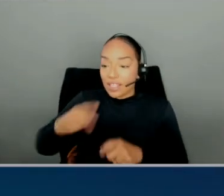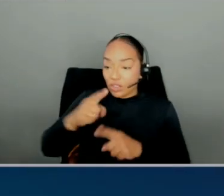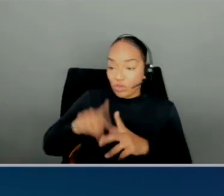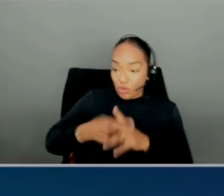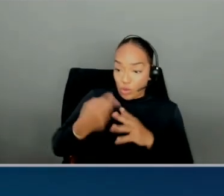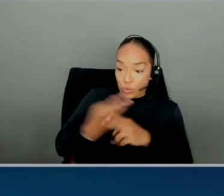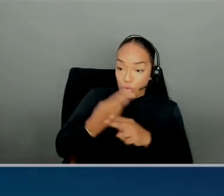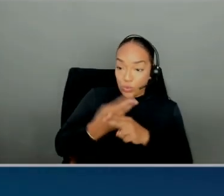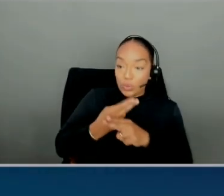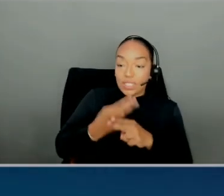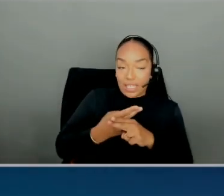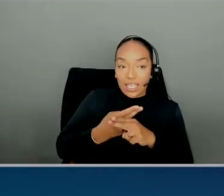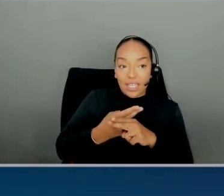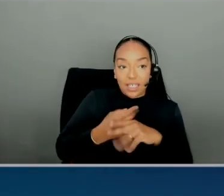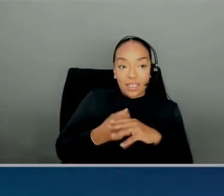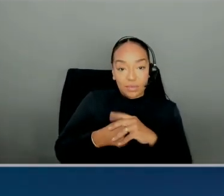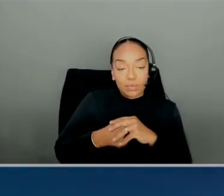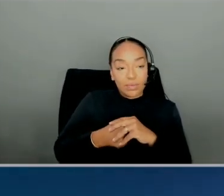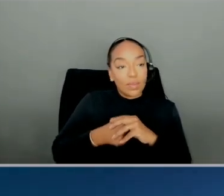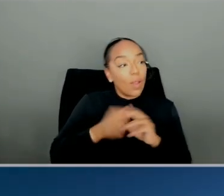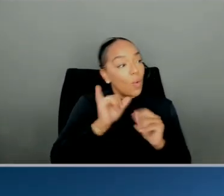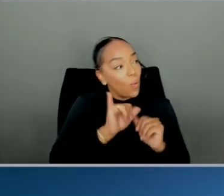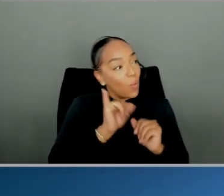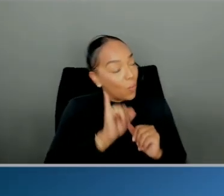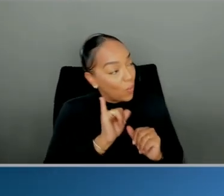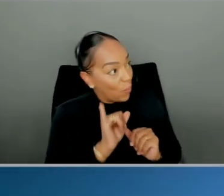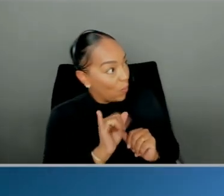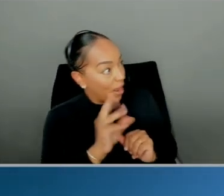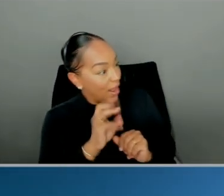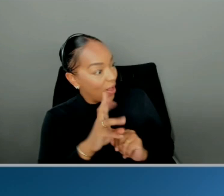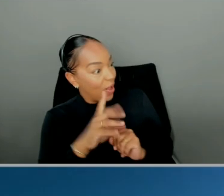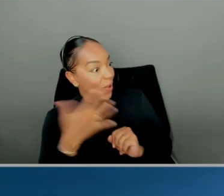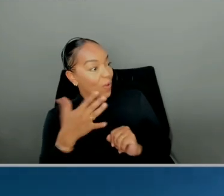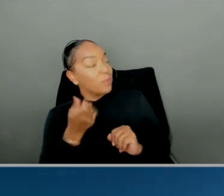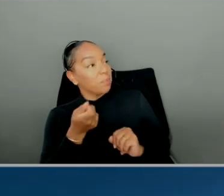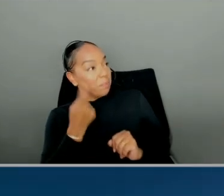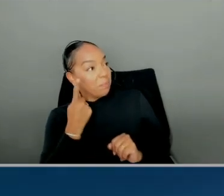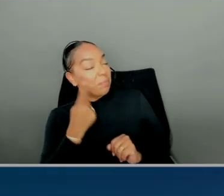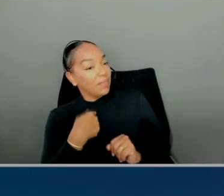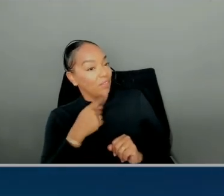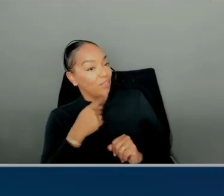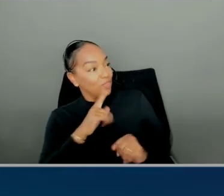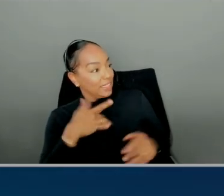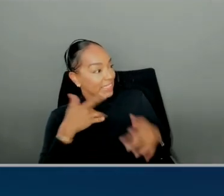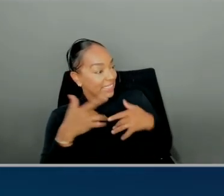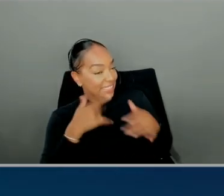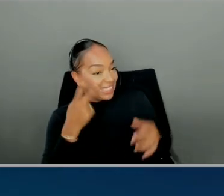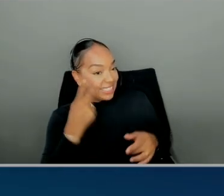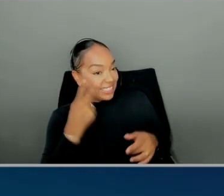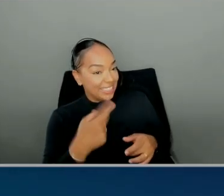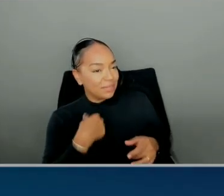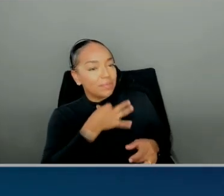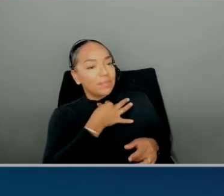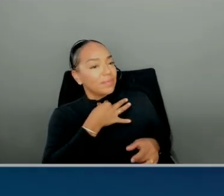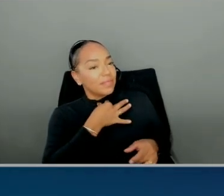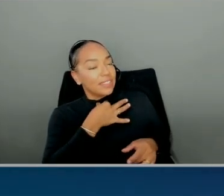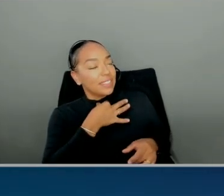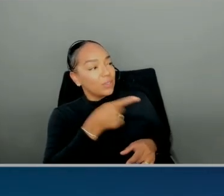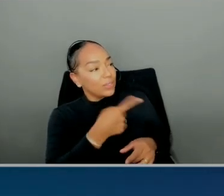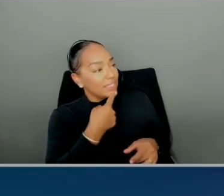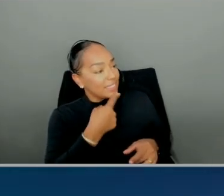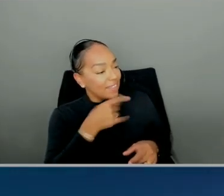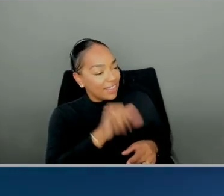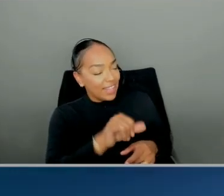got it. That's, it's really exciting to see. I am curious, so you said that you, the algorithm